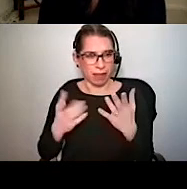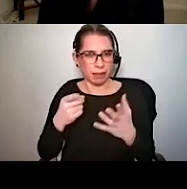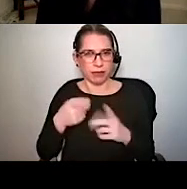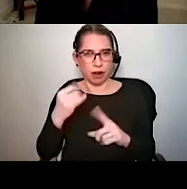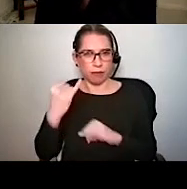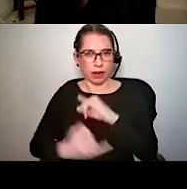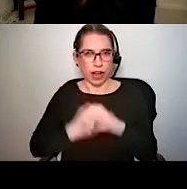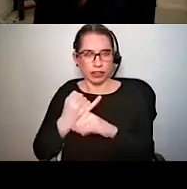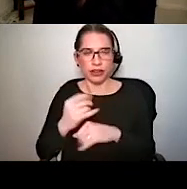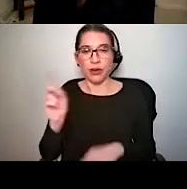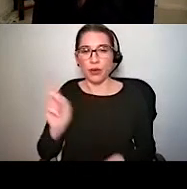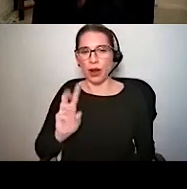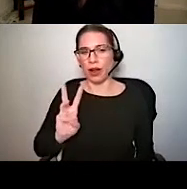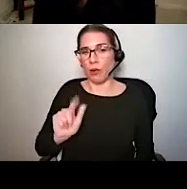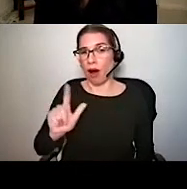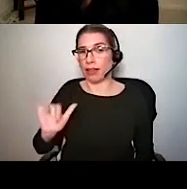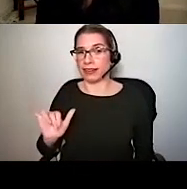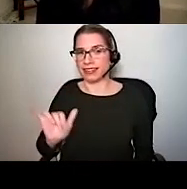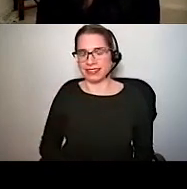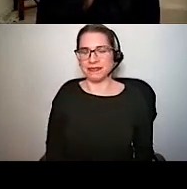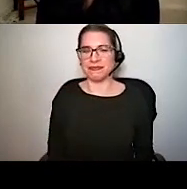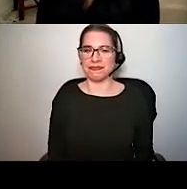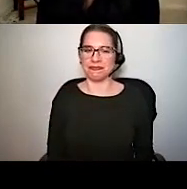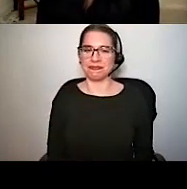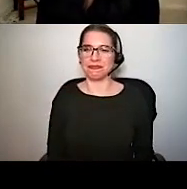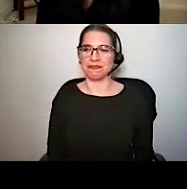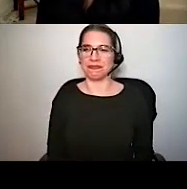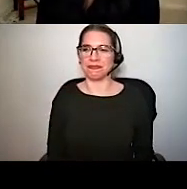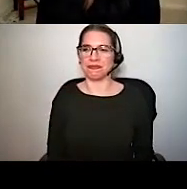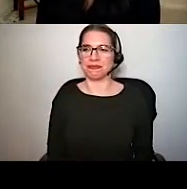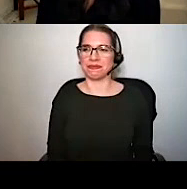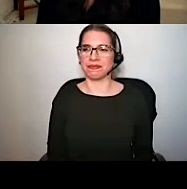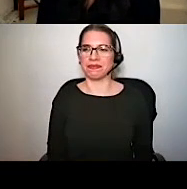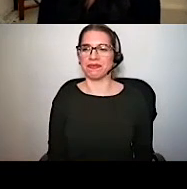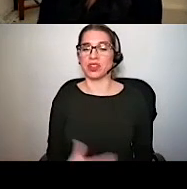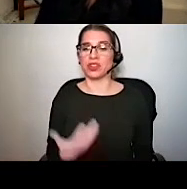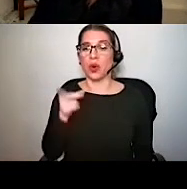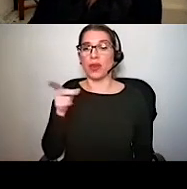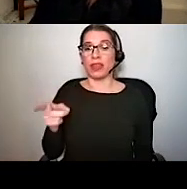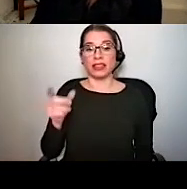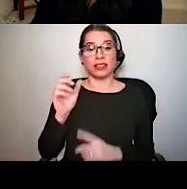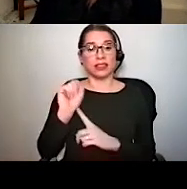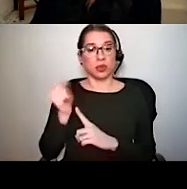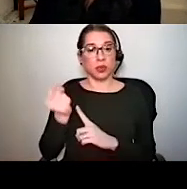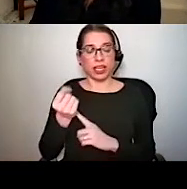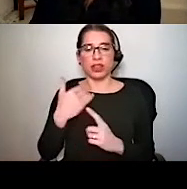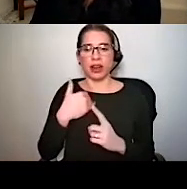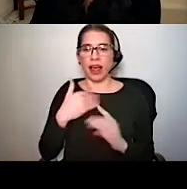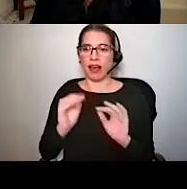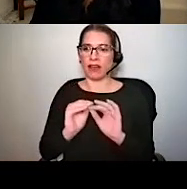Where's Wally. So in this case, we have a very clearly defined signal, Waldo or Wally on the left here.